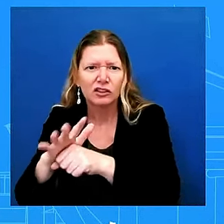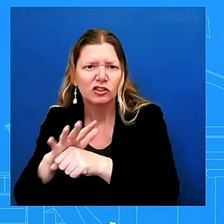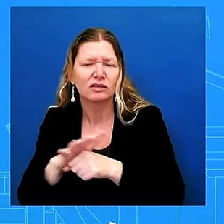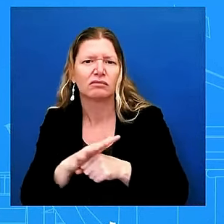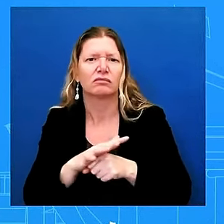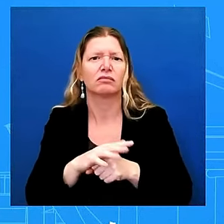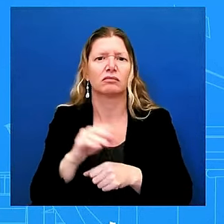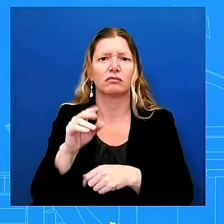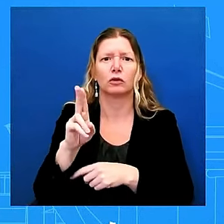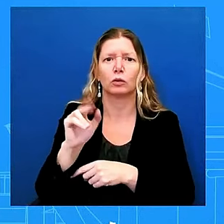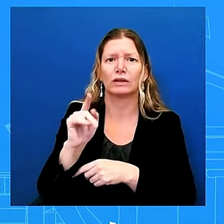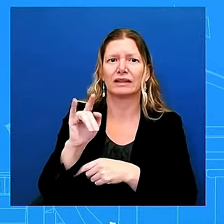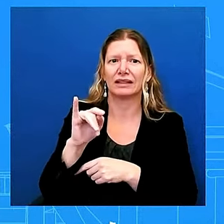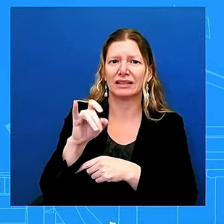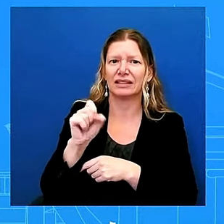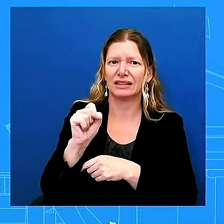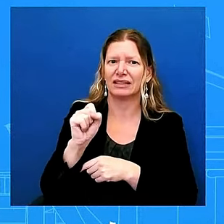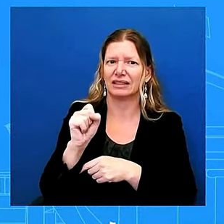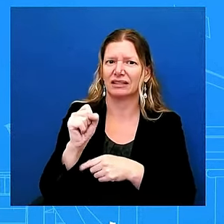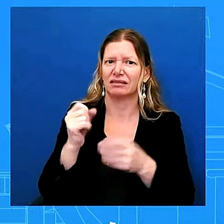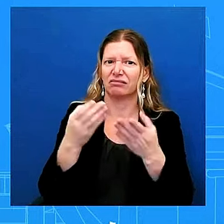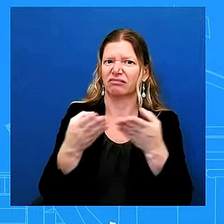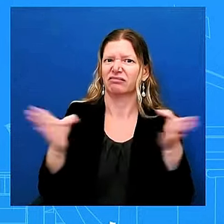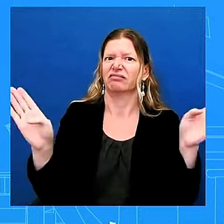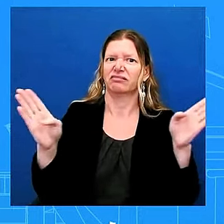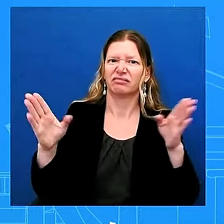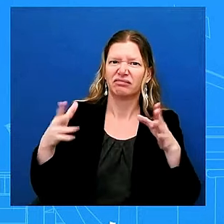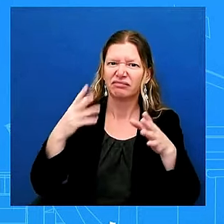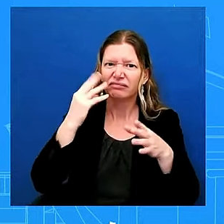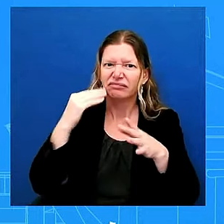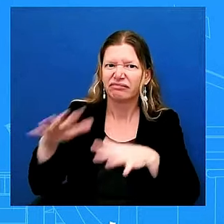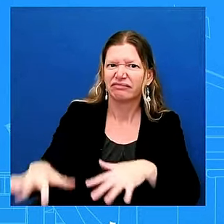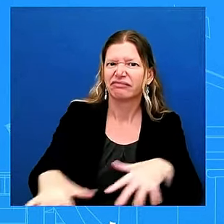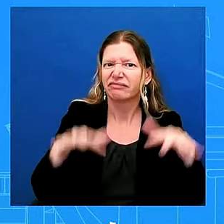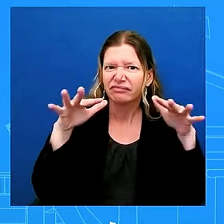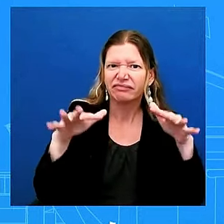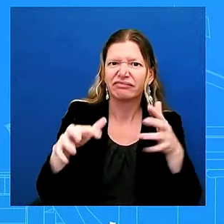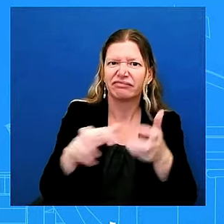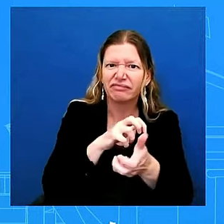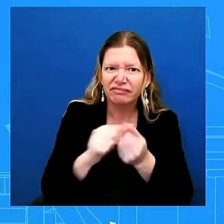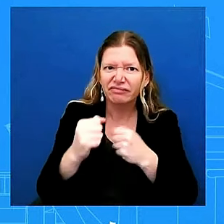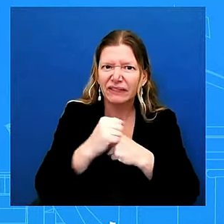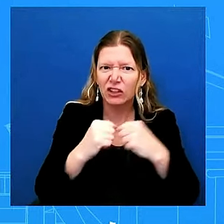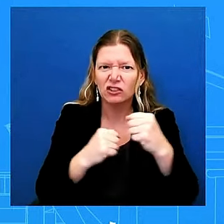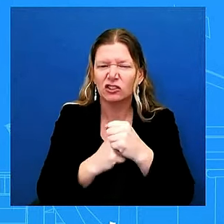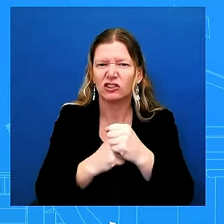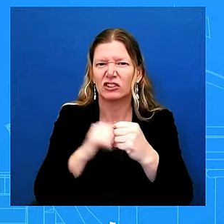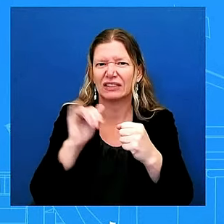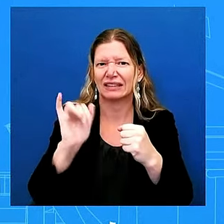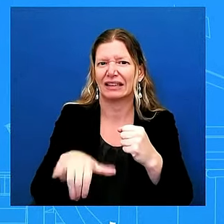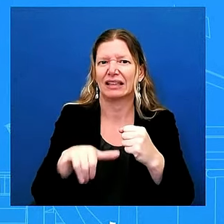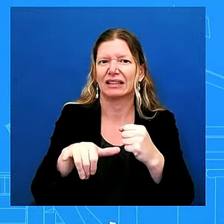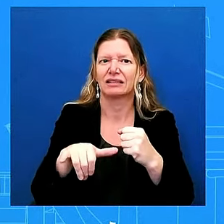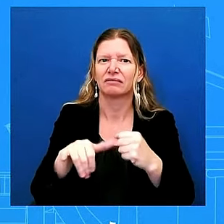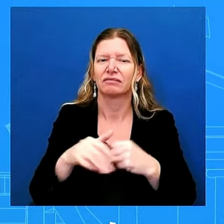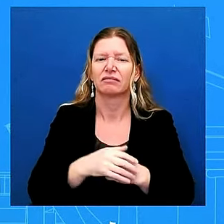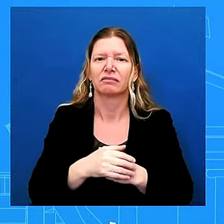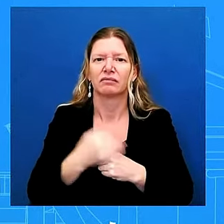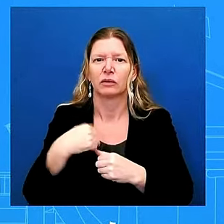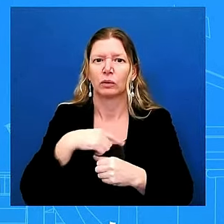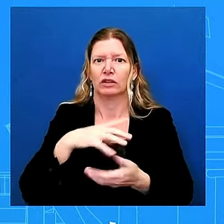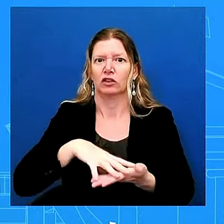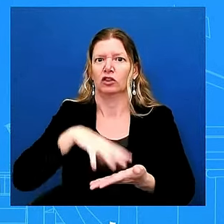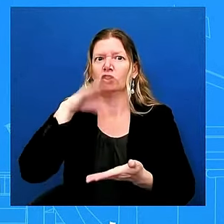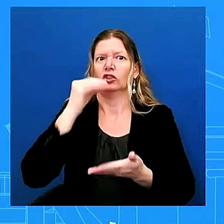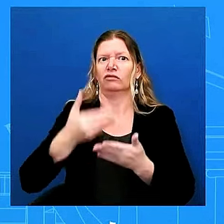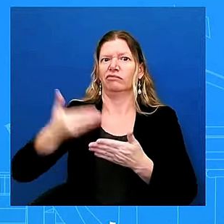prior incidents like this is it's really important to set public expectations about when they can anticipate that power will return so